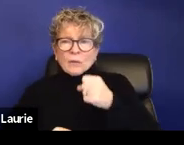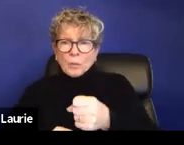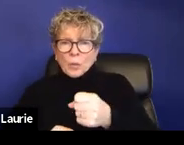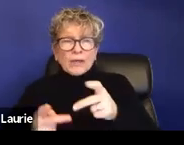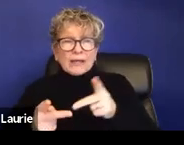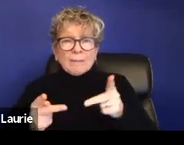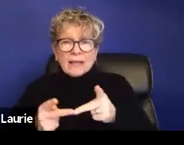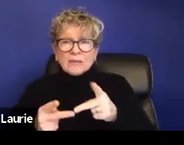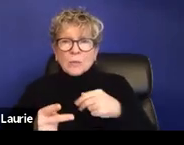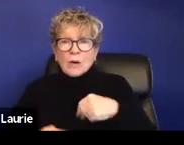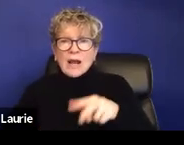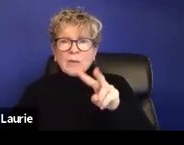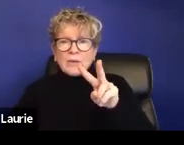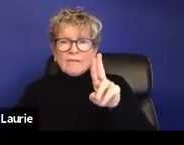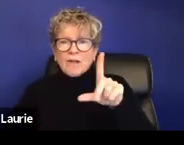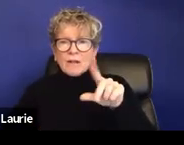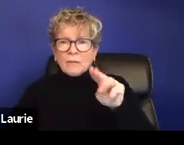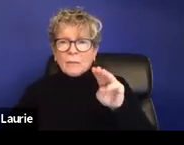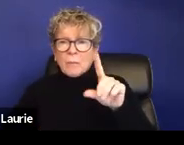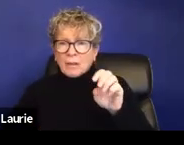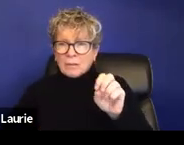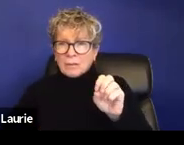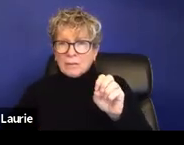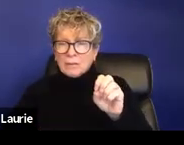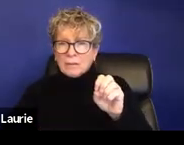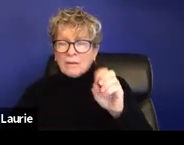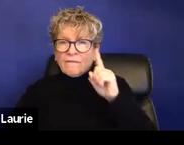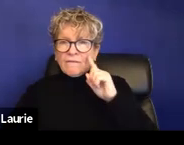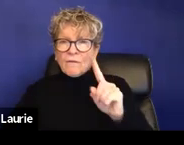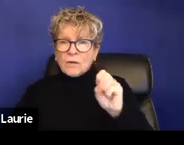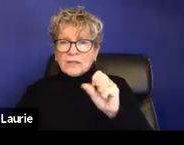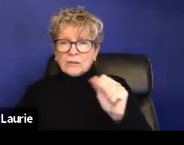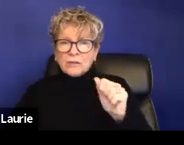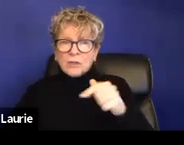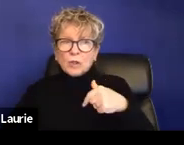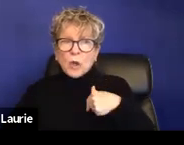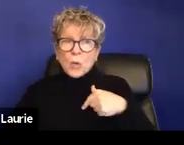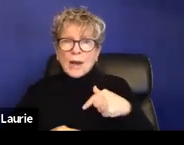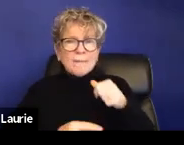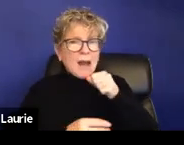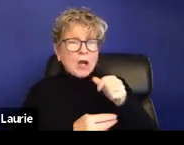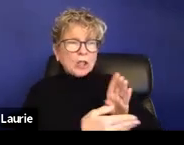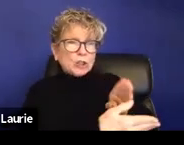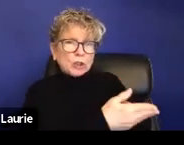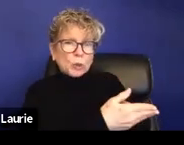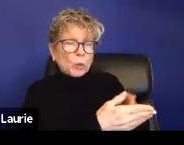sexual assault. So maybe I can sue that third party employer or maybe, um, the,